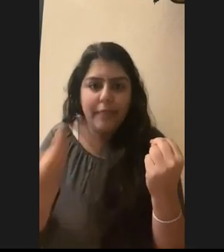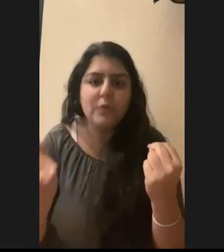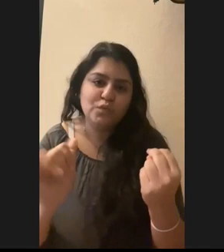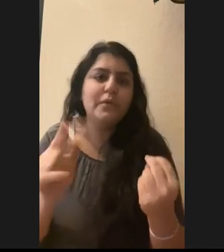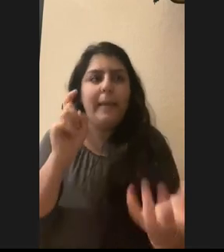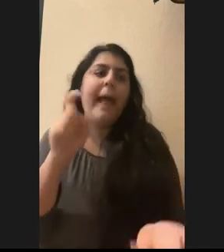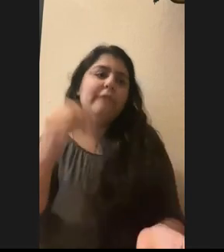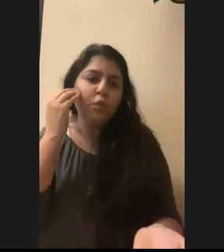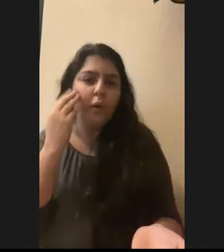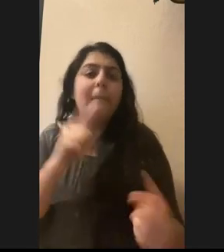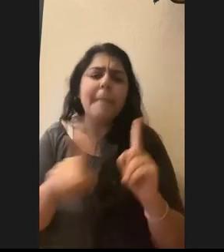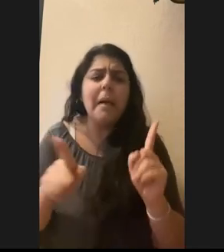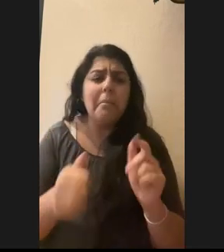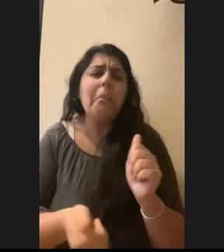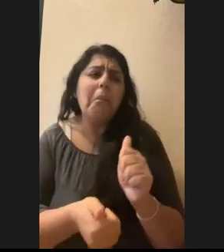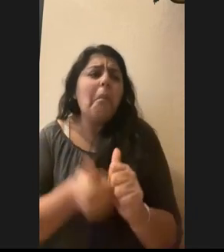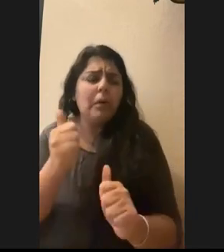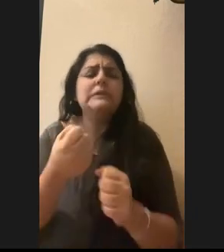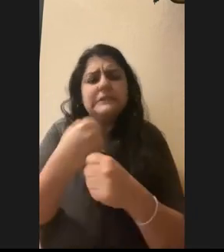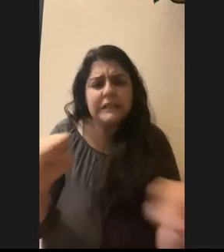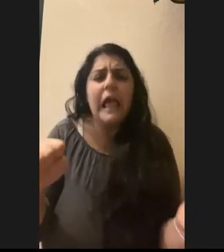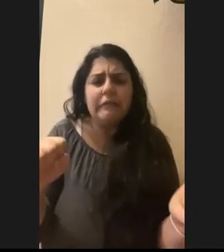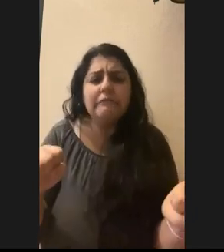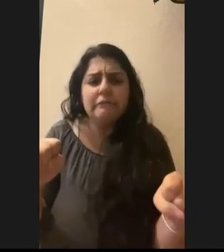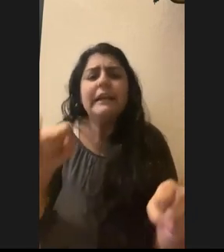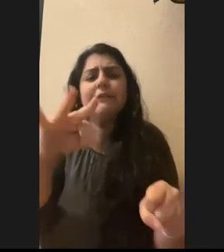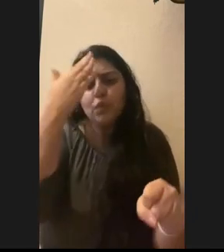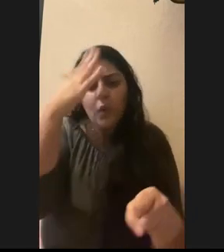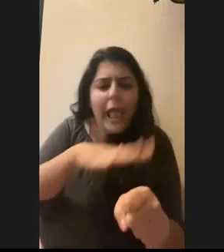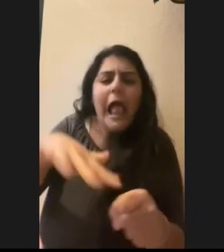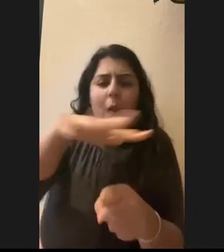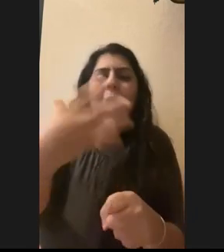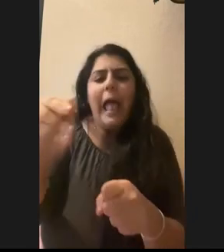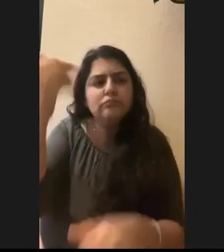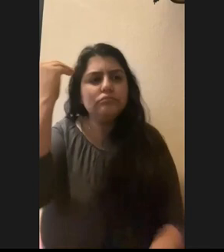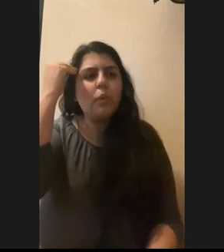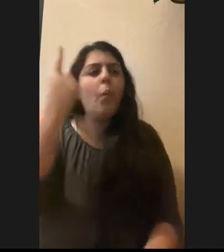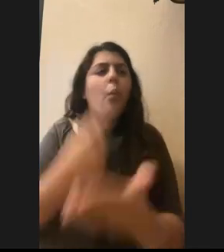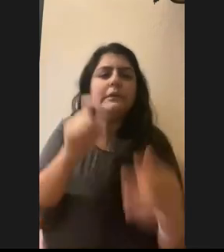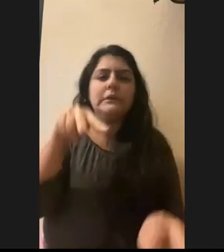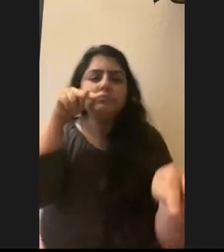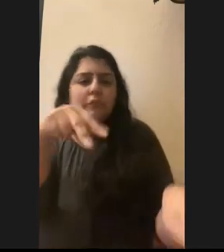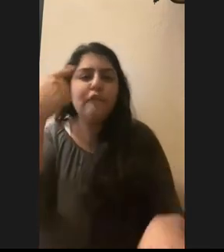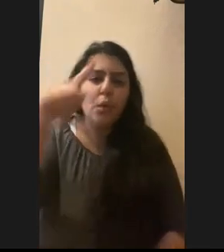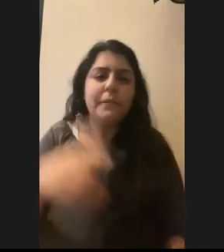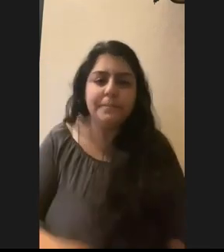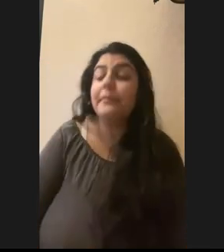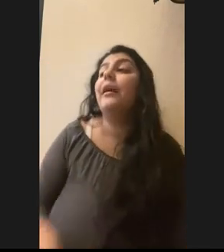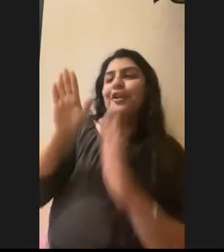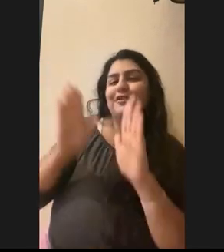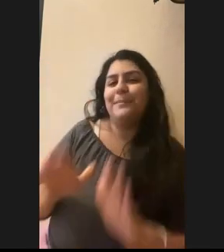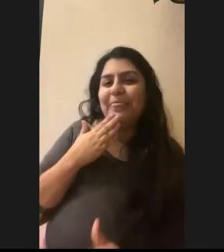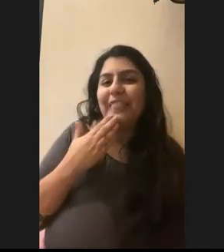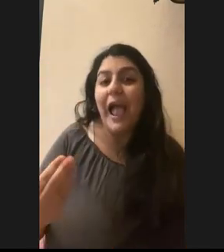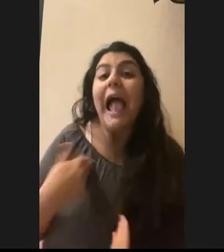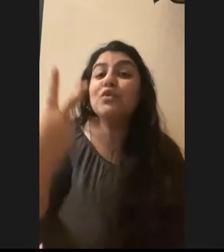safe once you know the area and learn, you know, what to look out for. Awesome. Thank you. Uh, all right. We got two